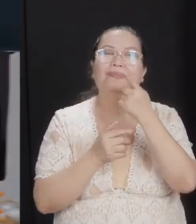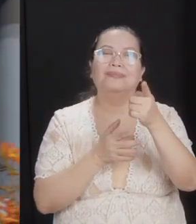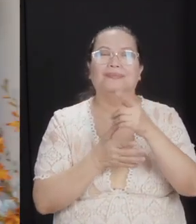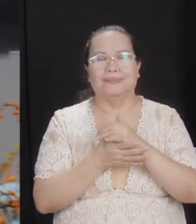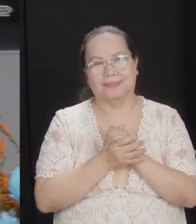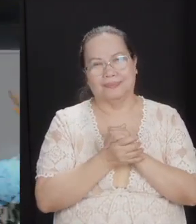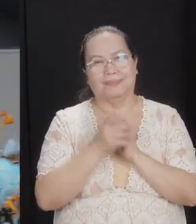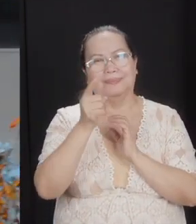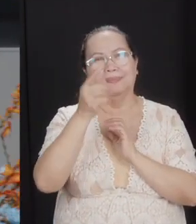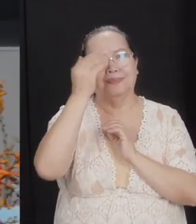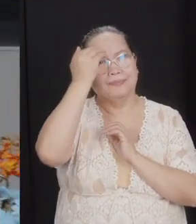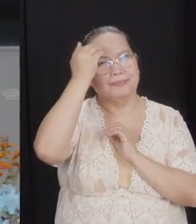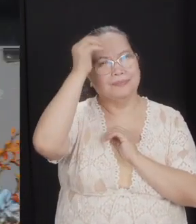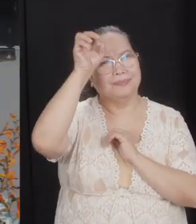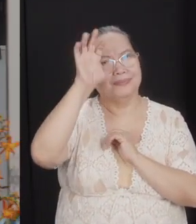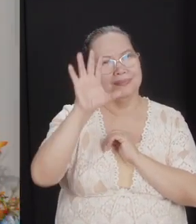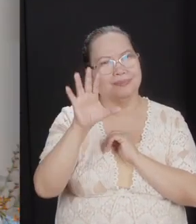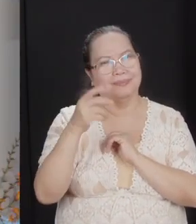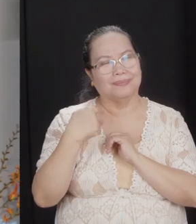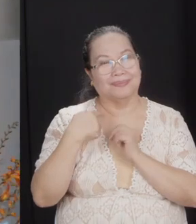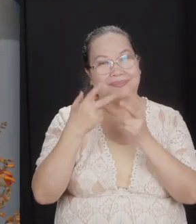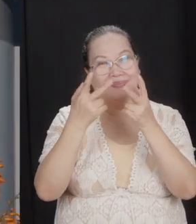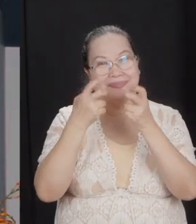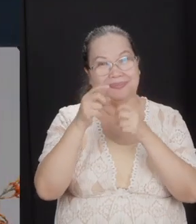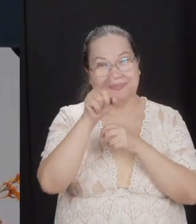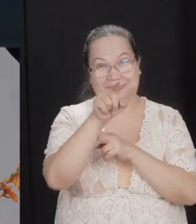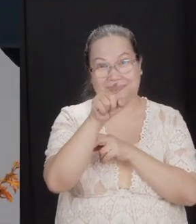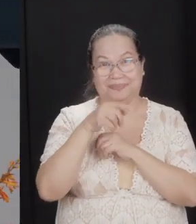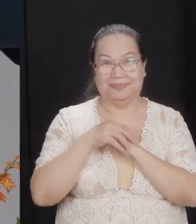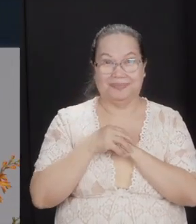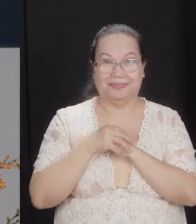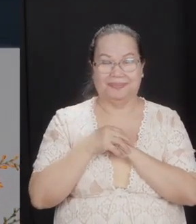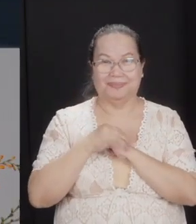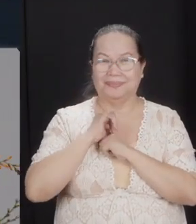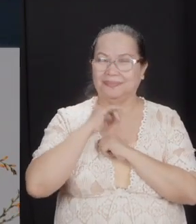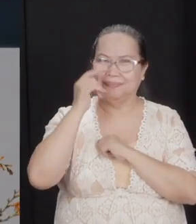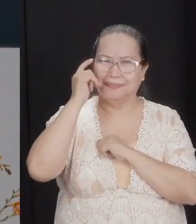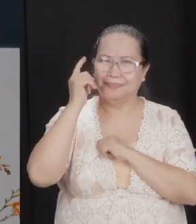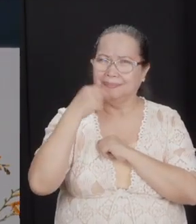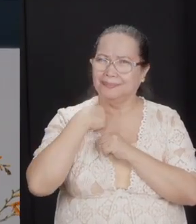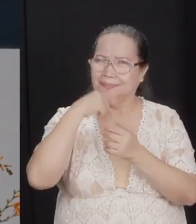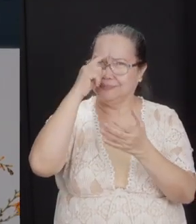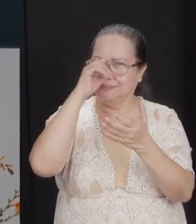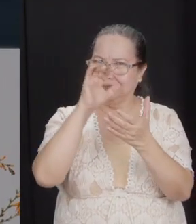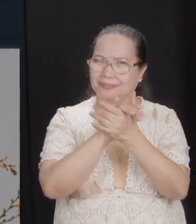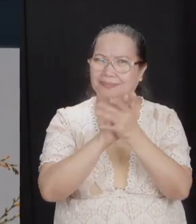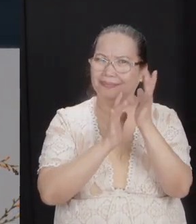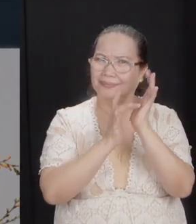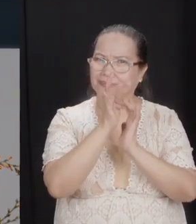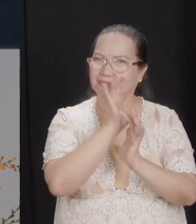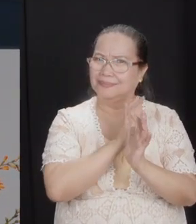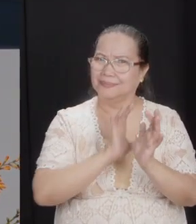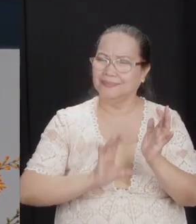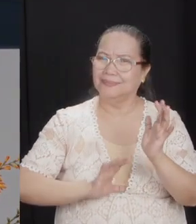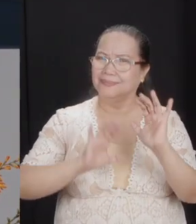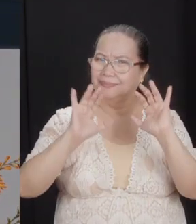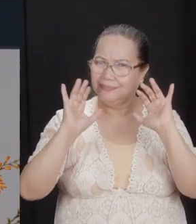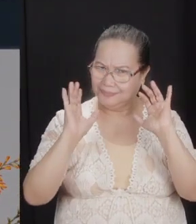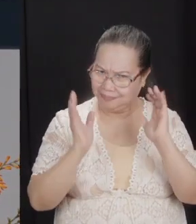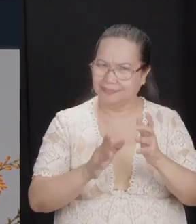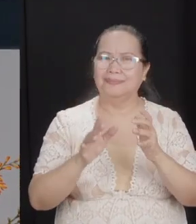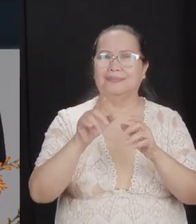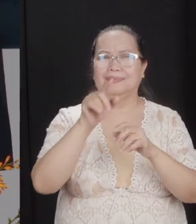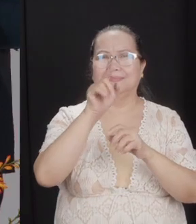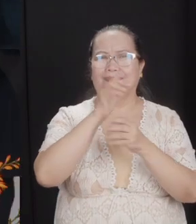you know, pastor, I'm listening to you. I think I'm a believer in Christ because I believe the same things you